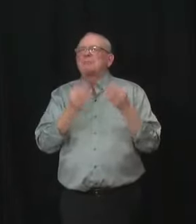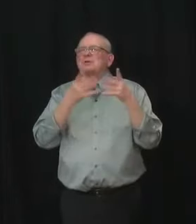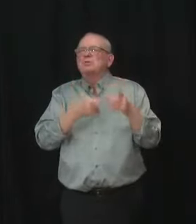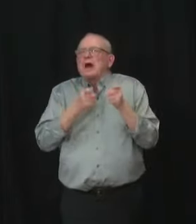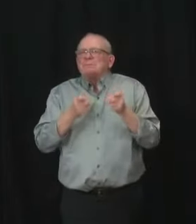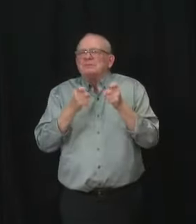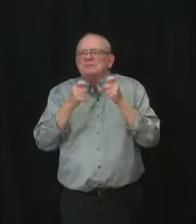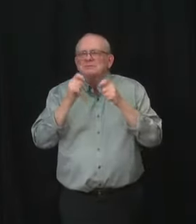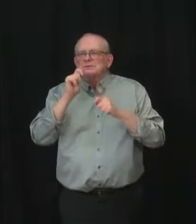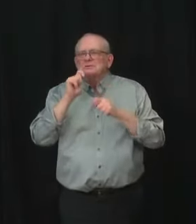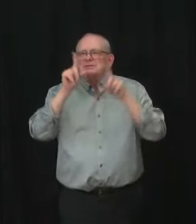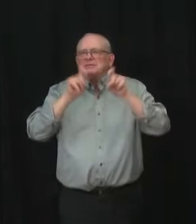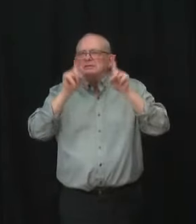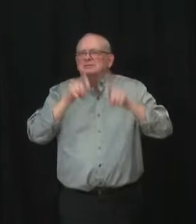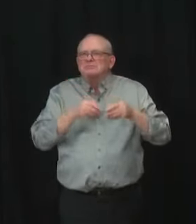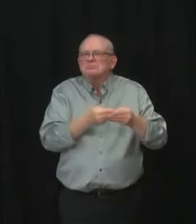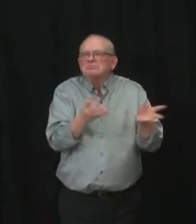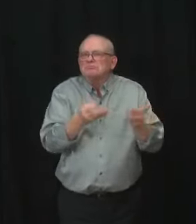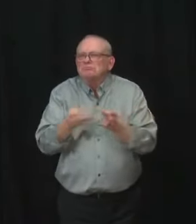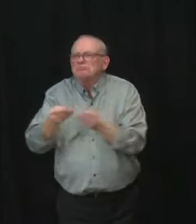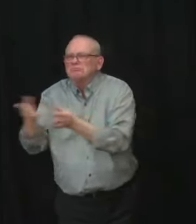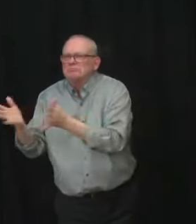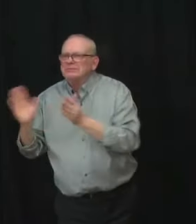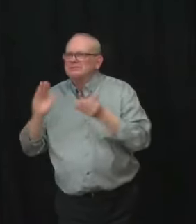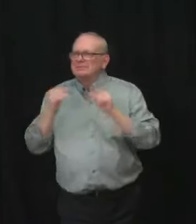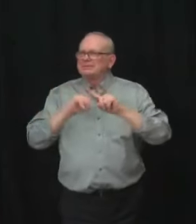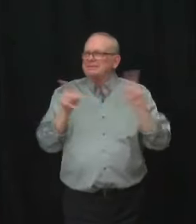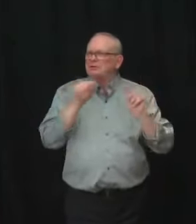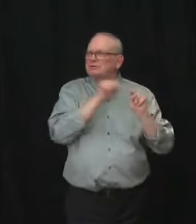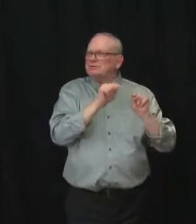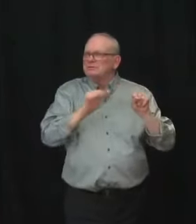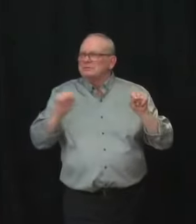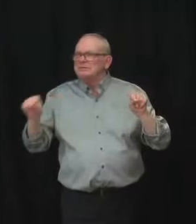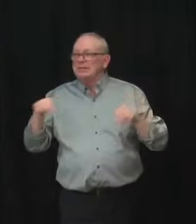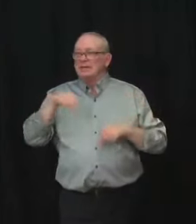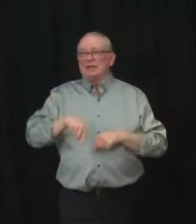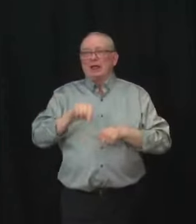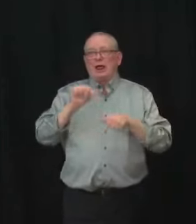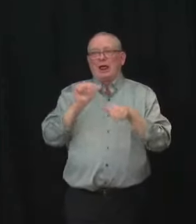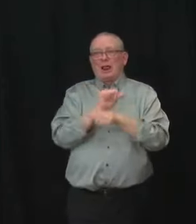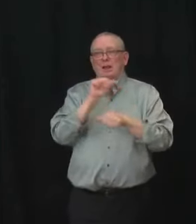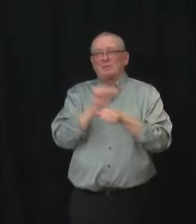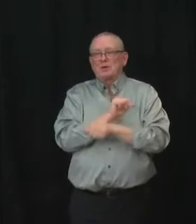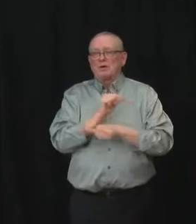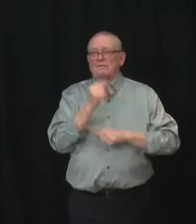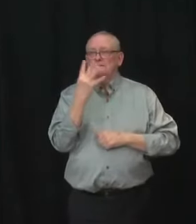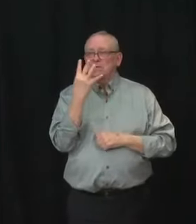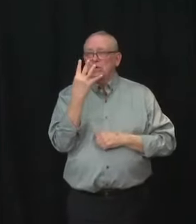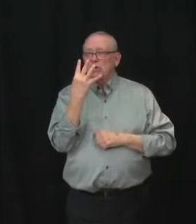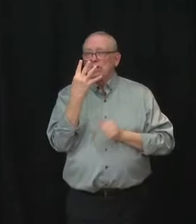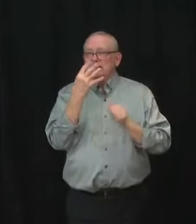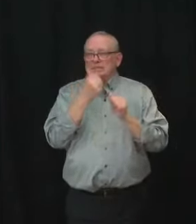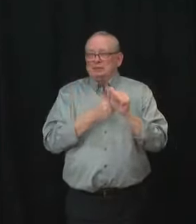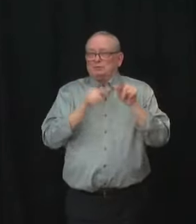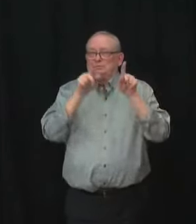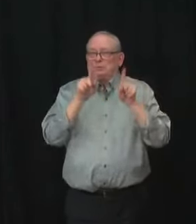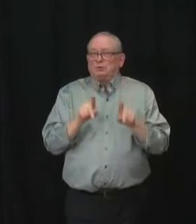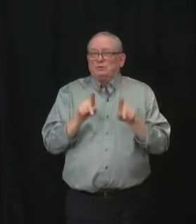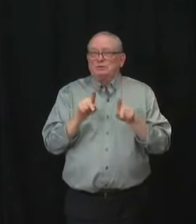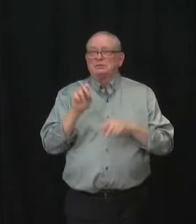per person. You got 13 per person in Saskatchewan and even 10 per person in Nova Scotia.